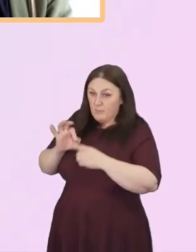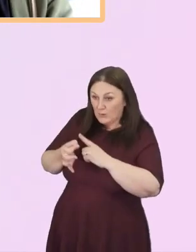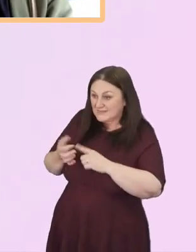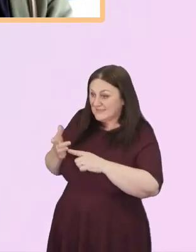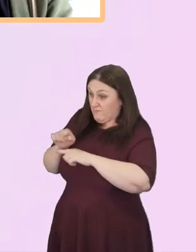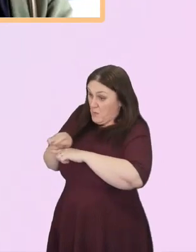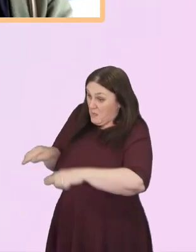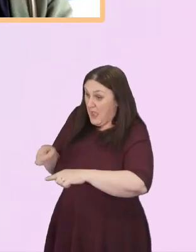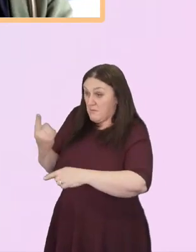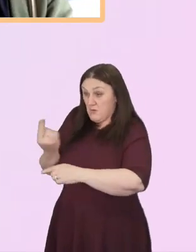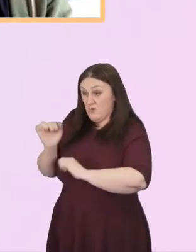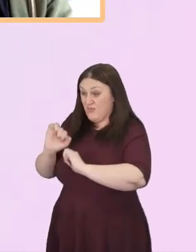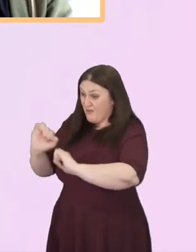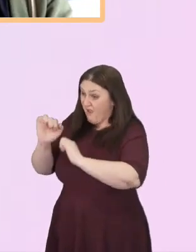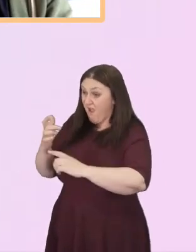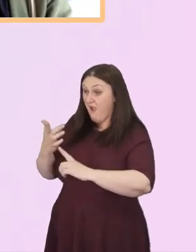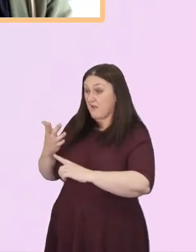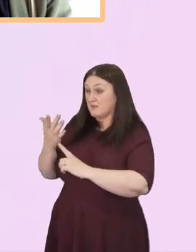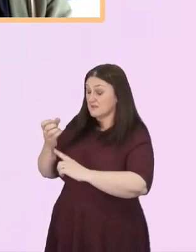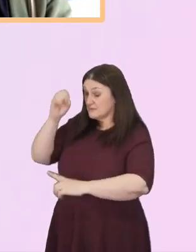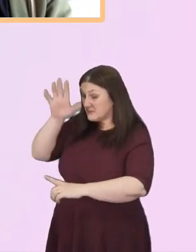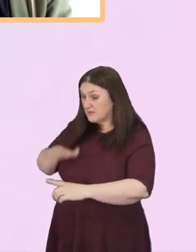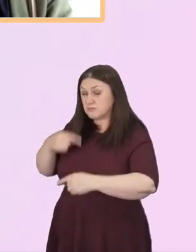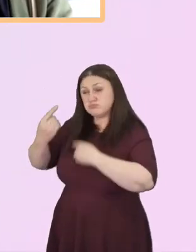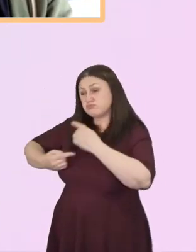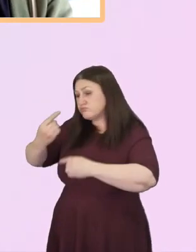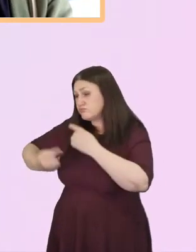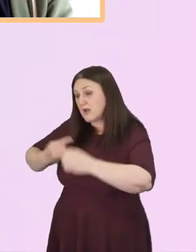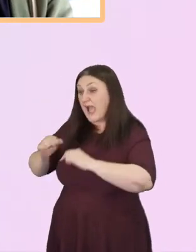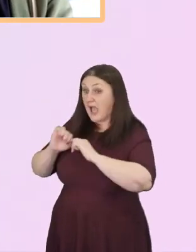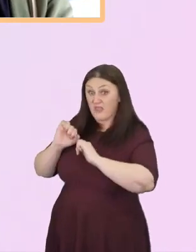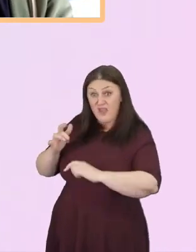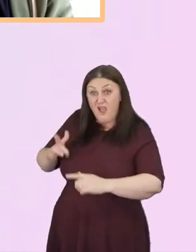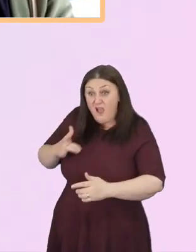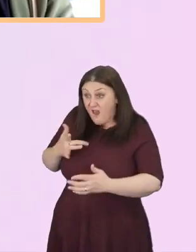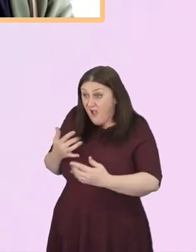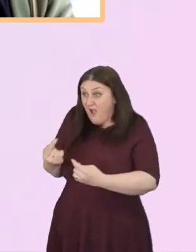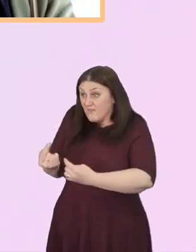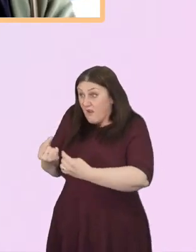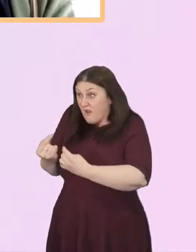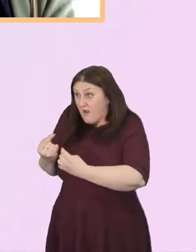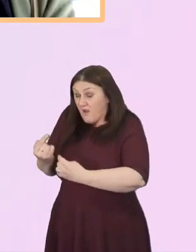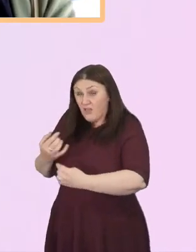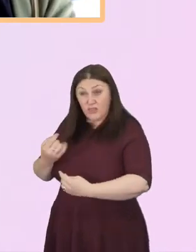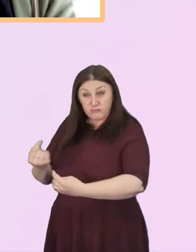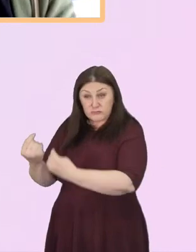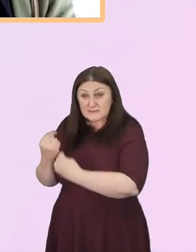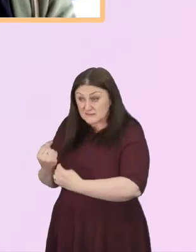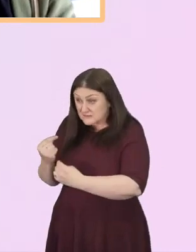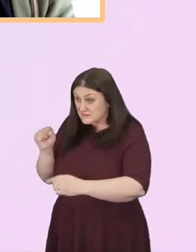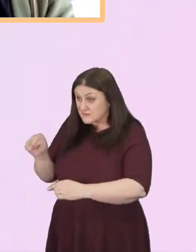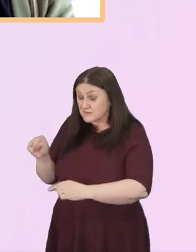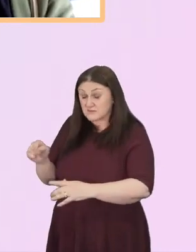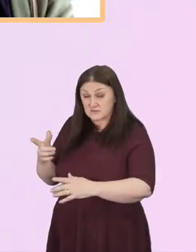are actually in places at risk because of it, we focus on that, we that's the urgent and